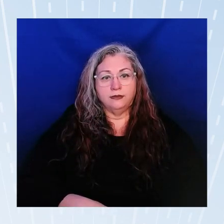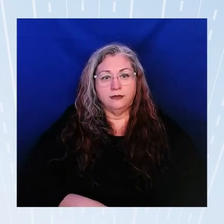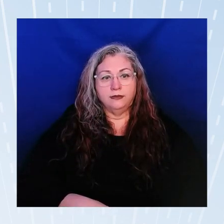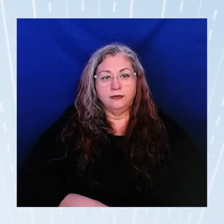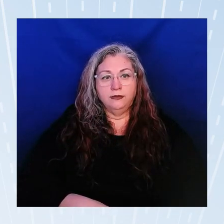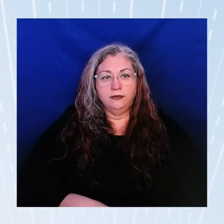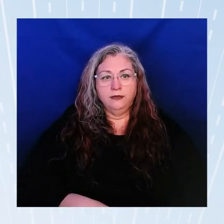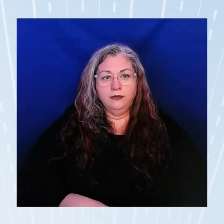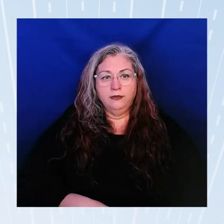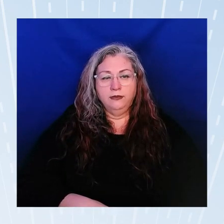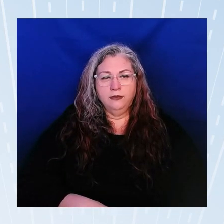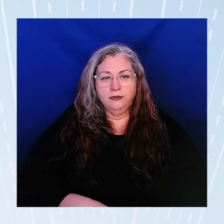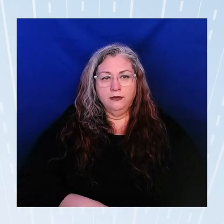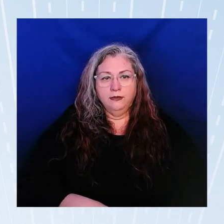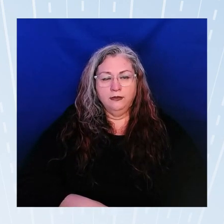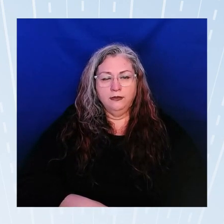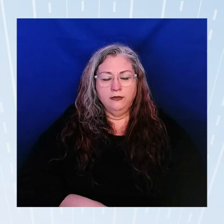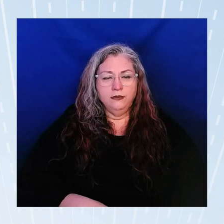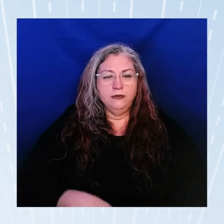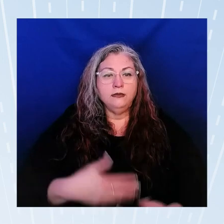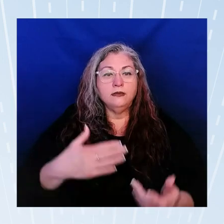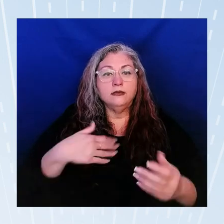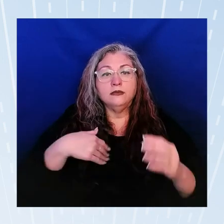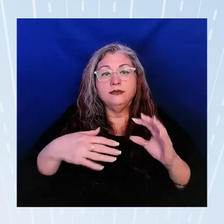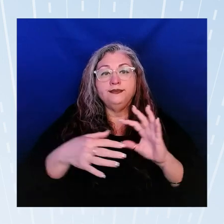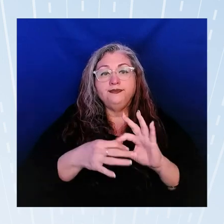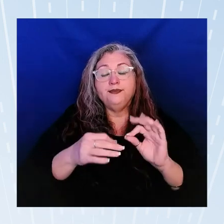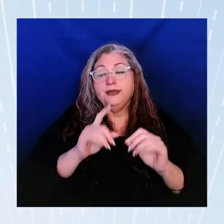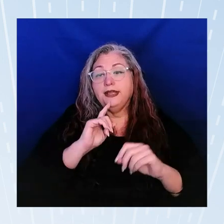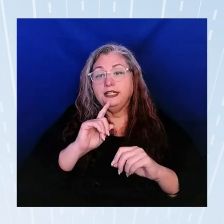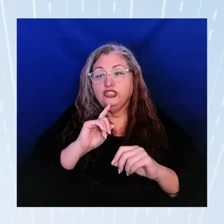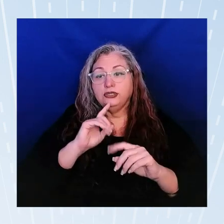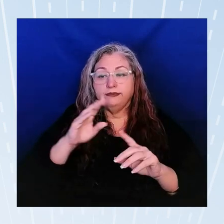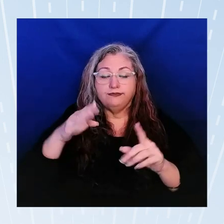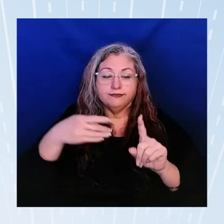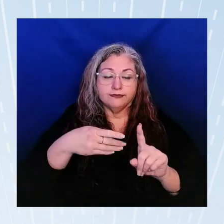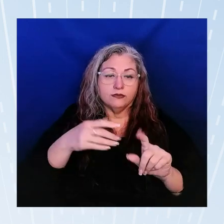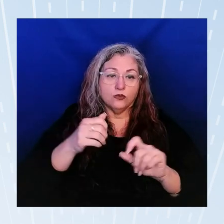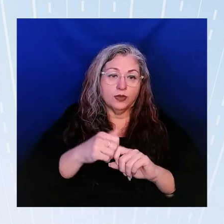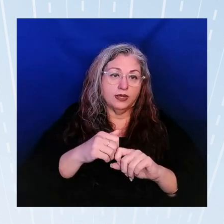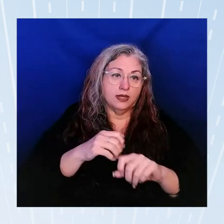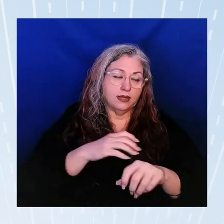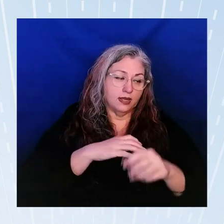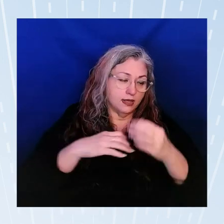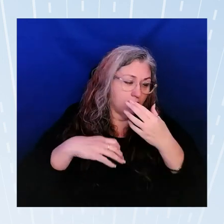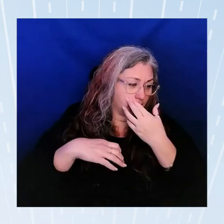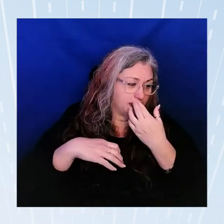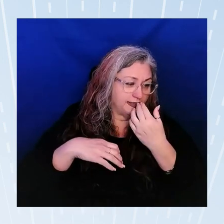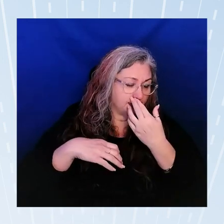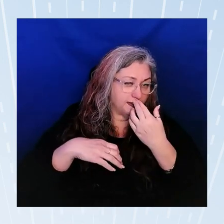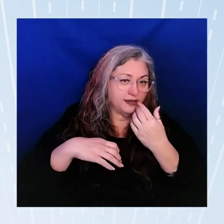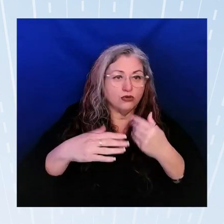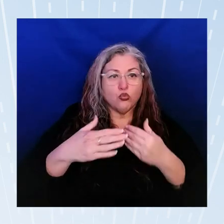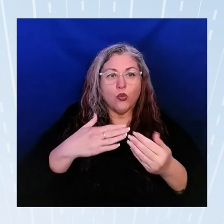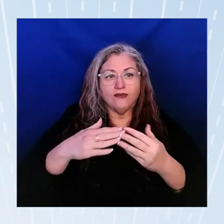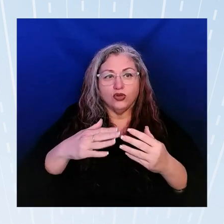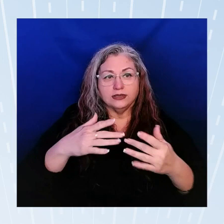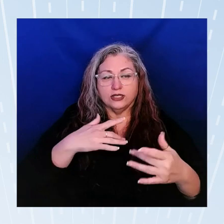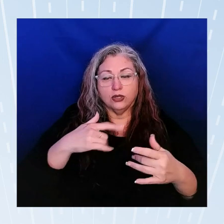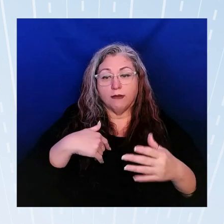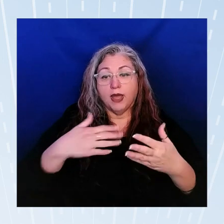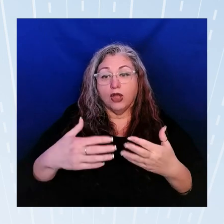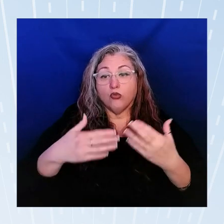so my comment actually speaks to Commissioner Hun's concern my recommendation